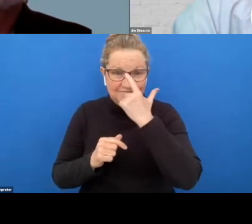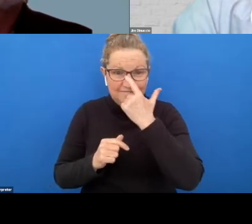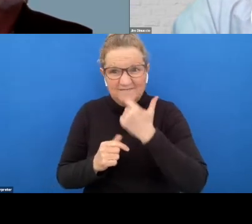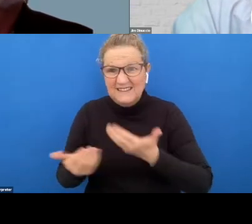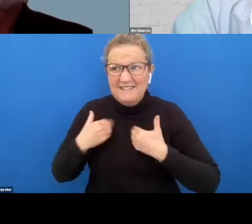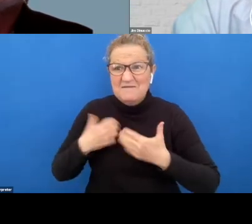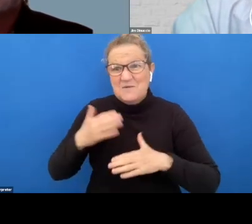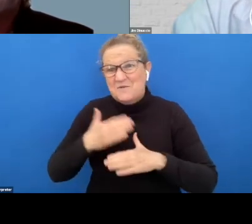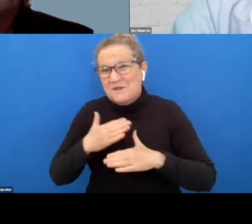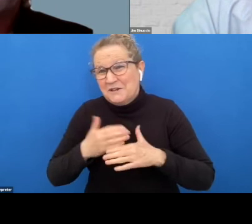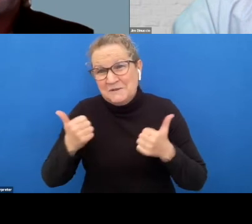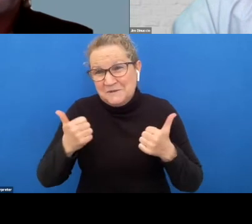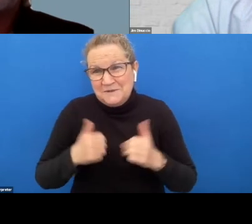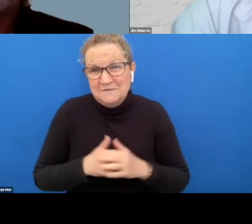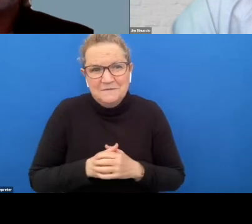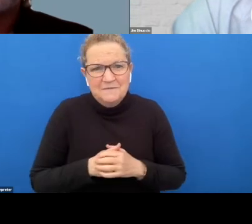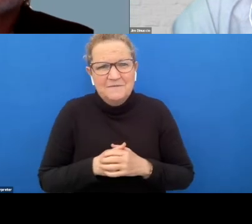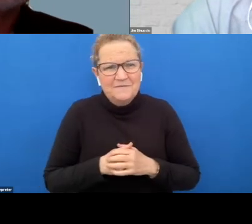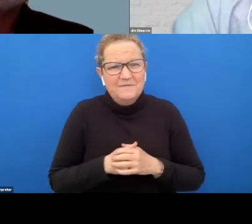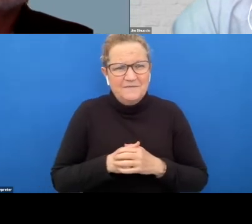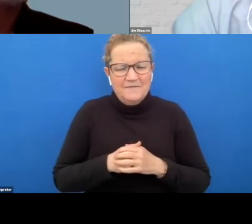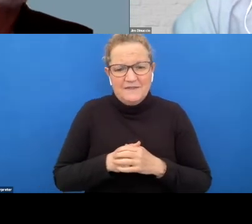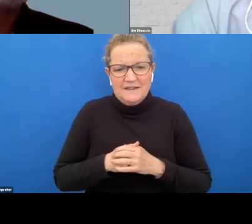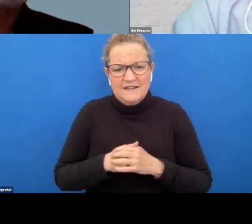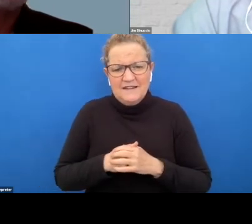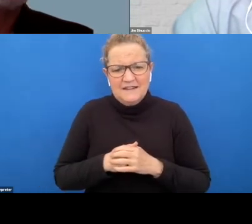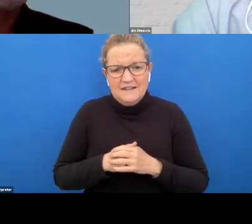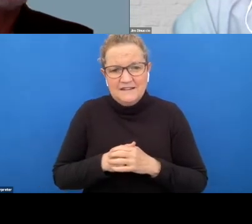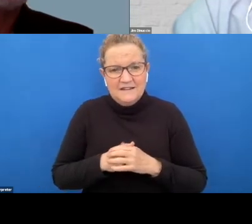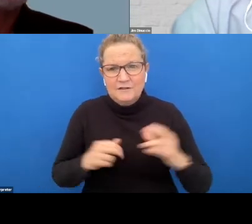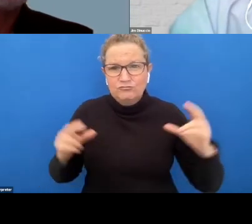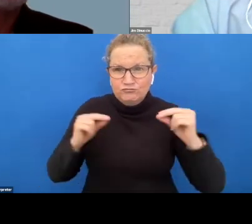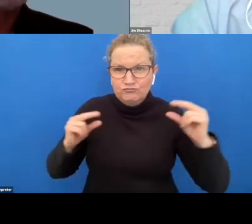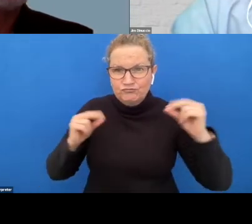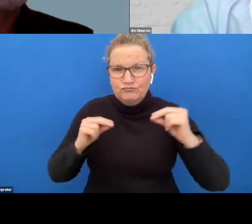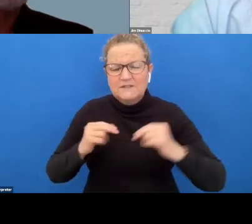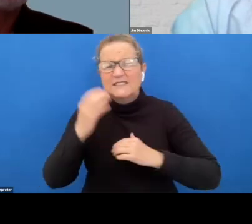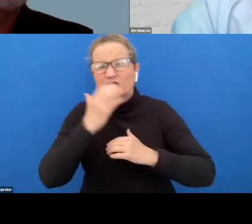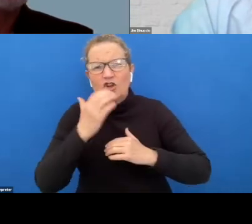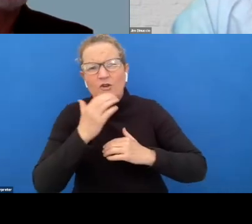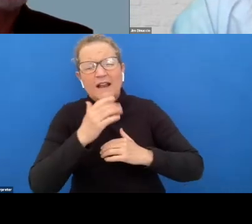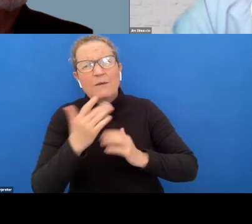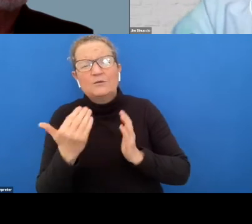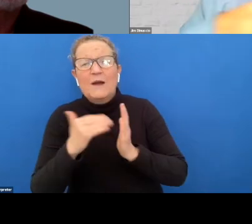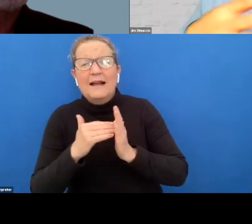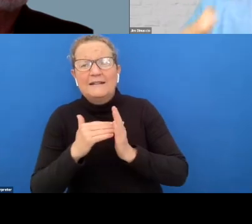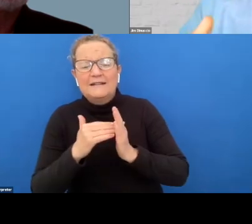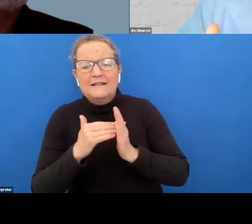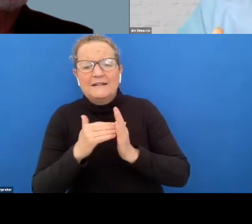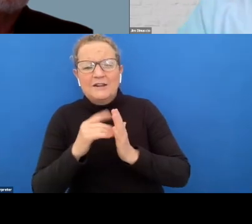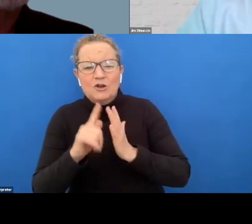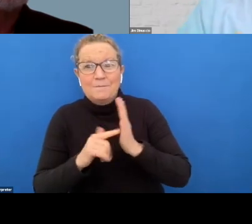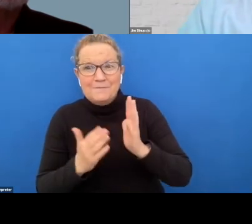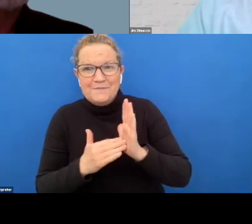good so well i just got a message actually great sorry philip no it's it's that